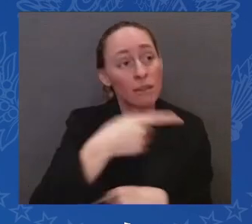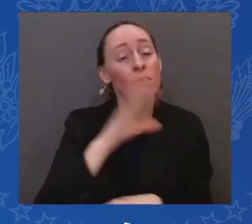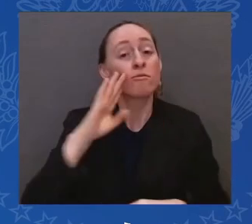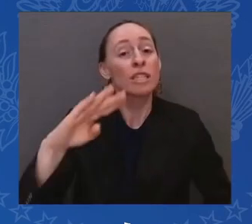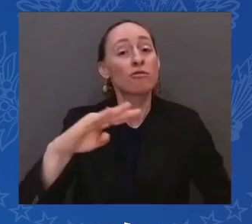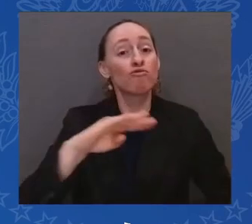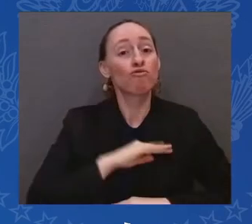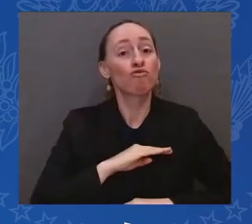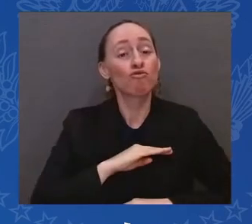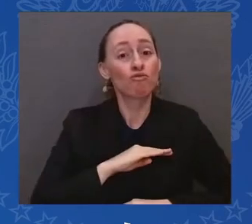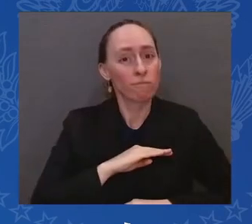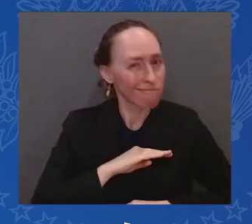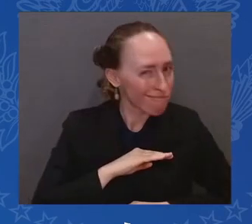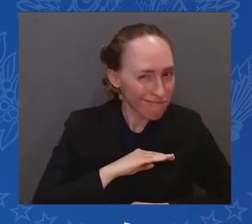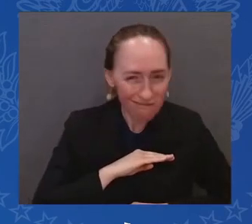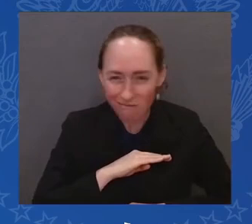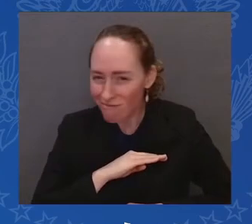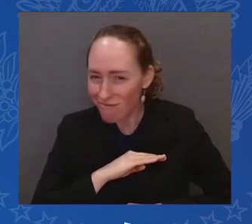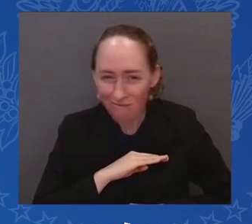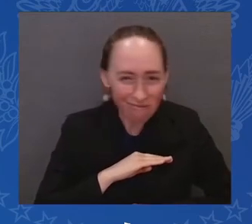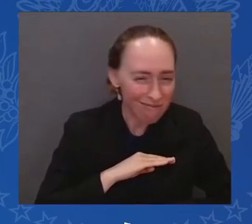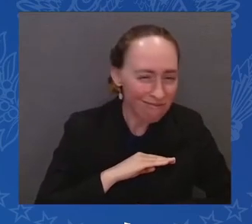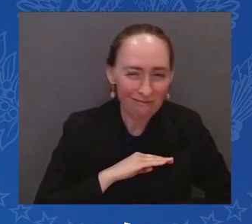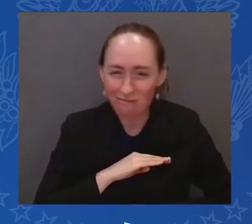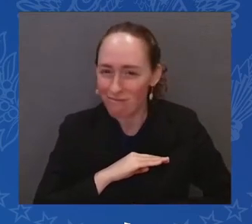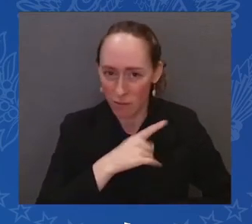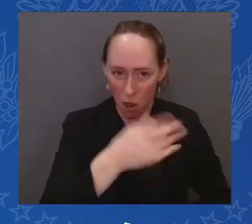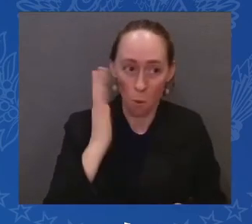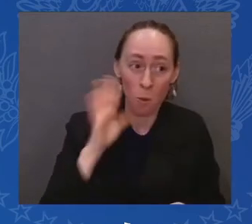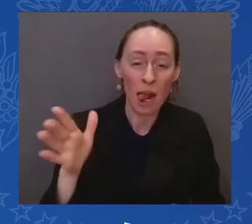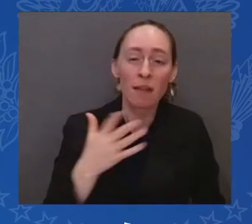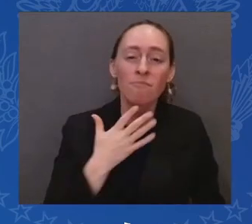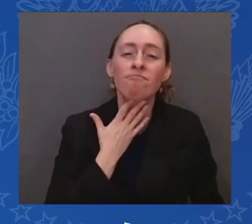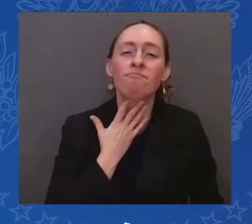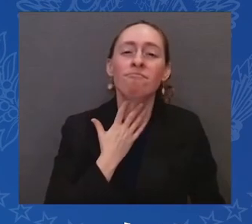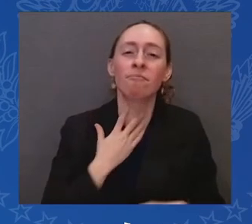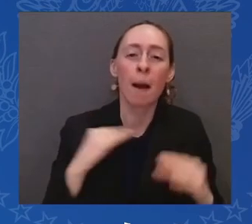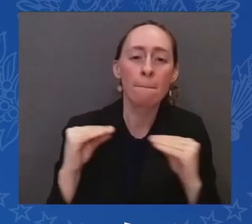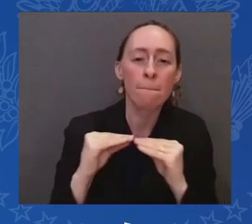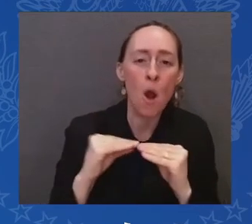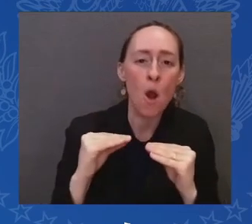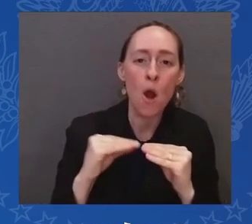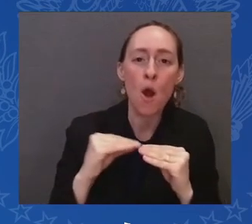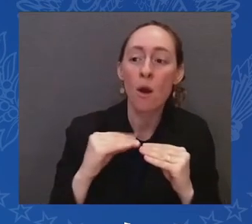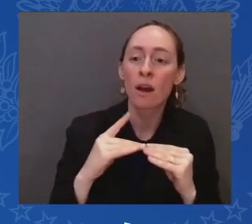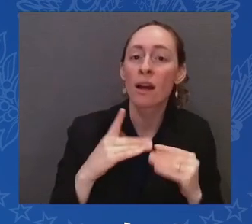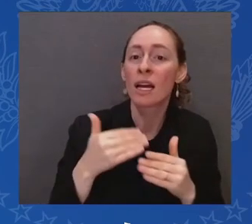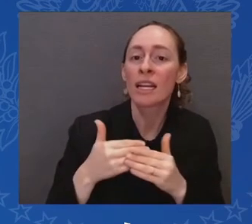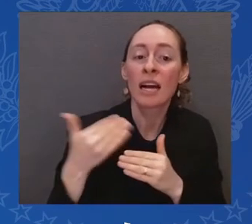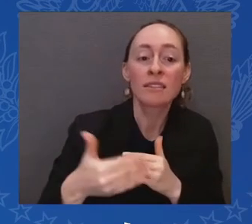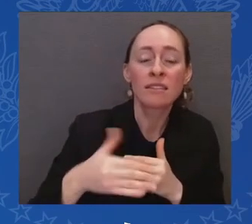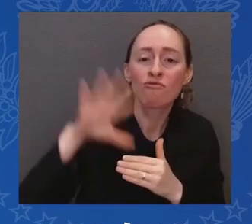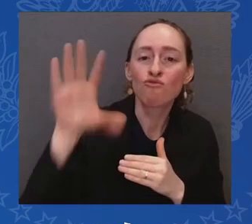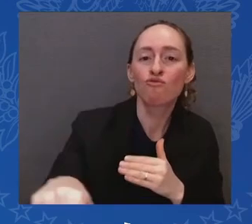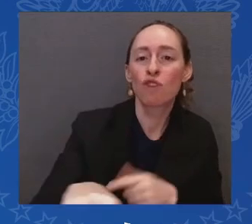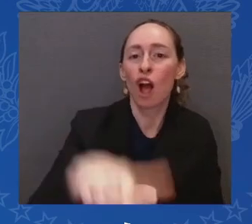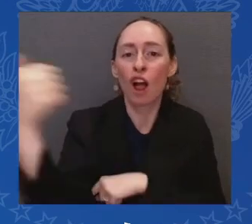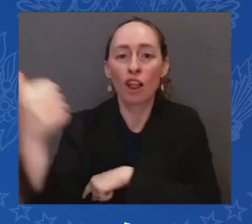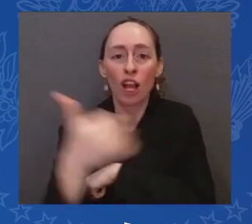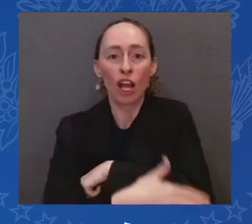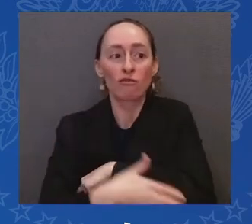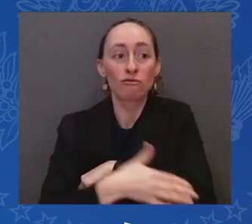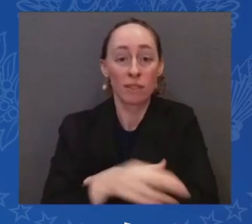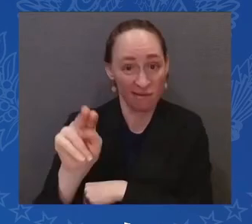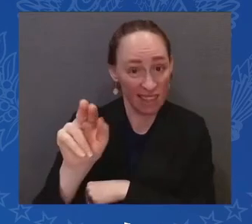that we defend every inch of NATO territory, then we'll have something that we don't seek and that we don't